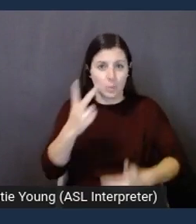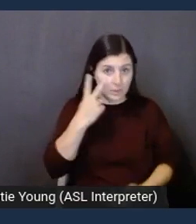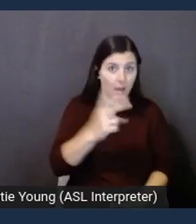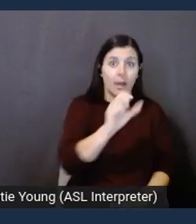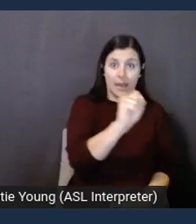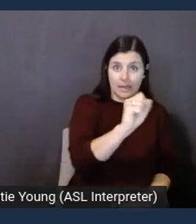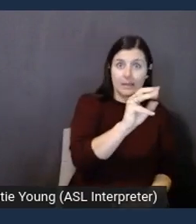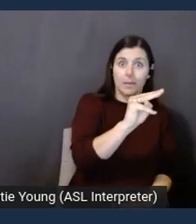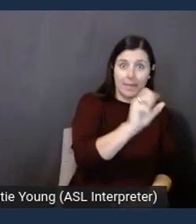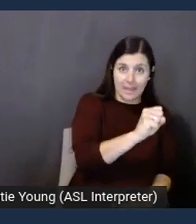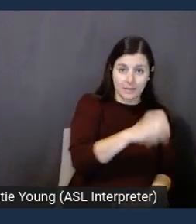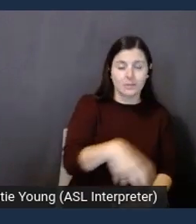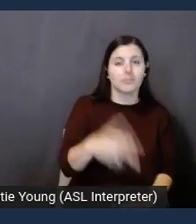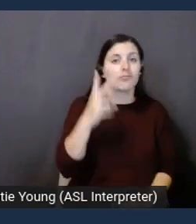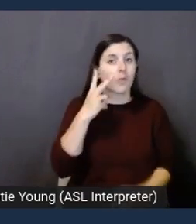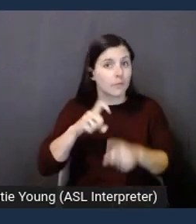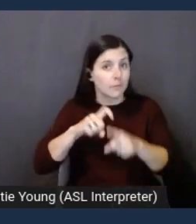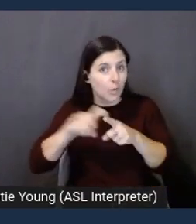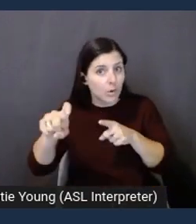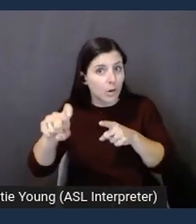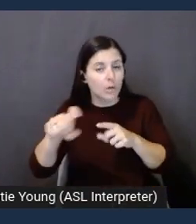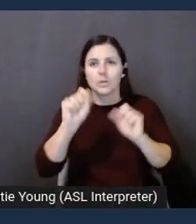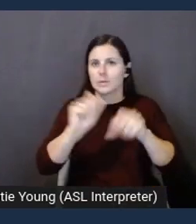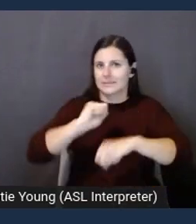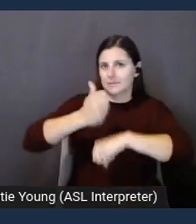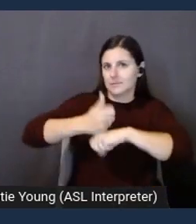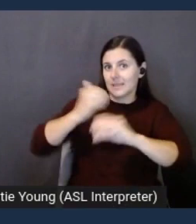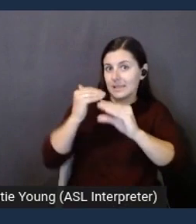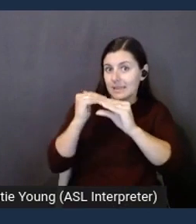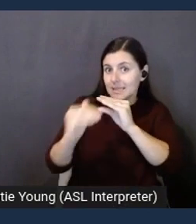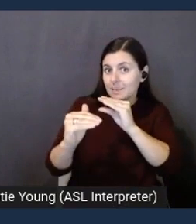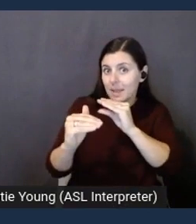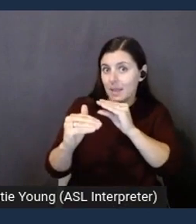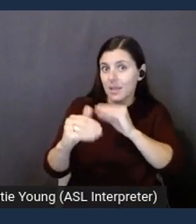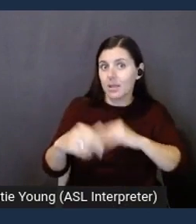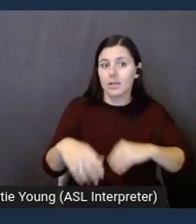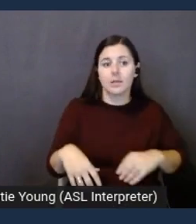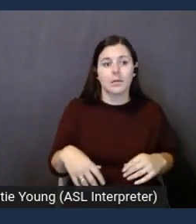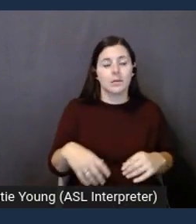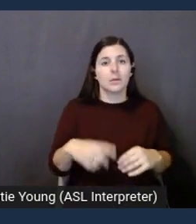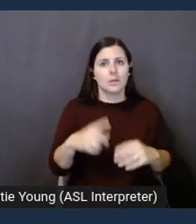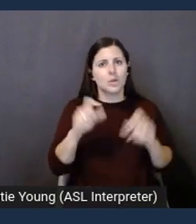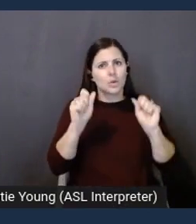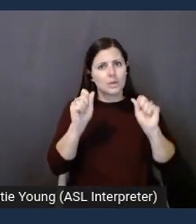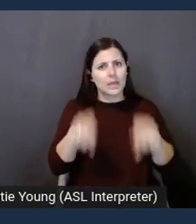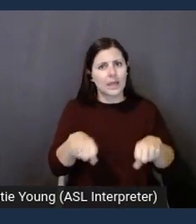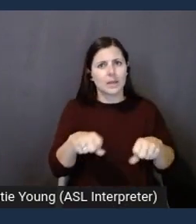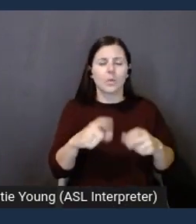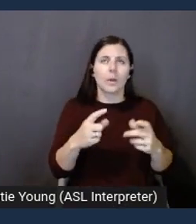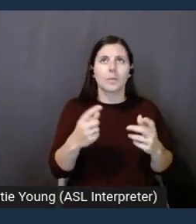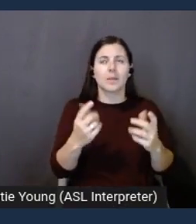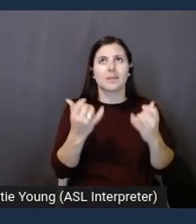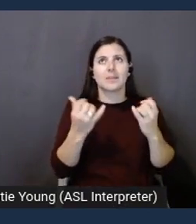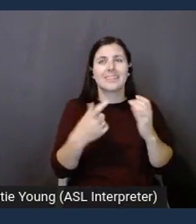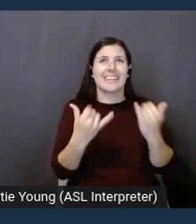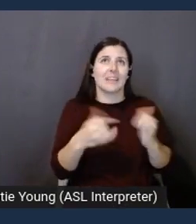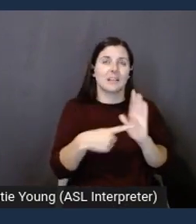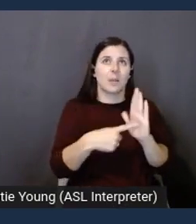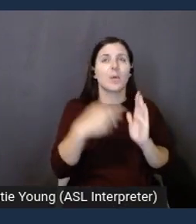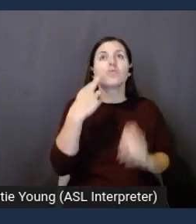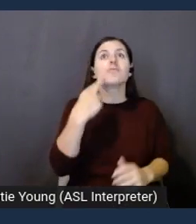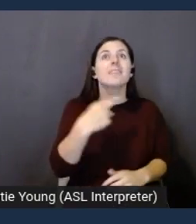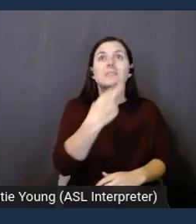calls. You can also configure emails. You can cater to various use cases. We are looking at restaurants, but this could apply to